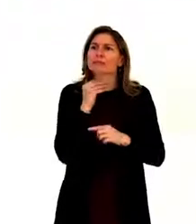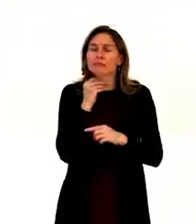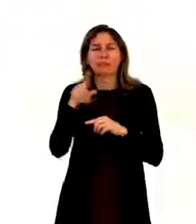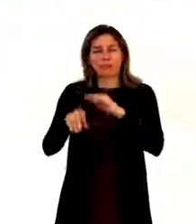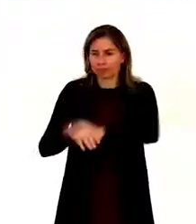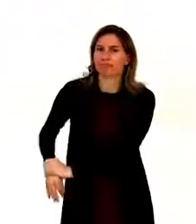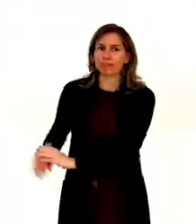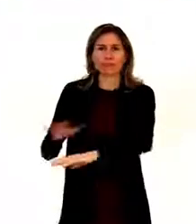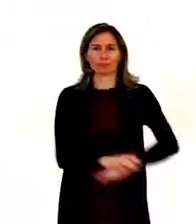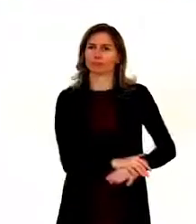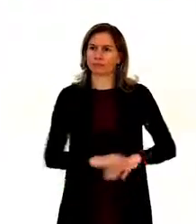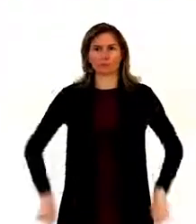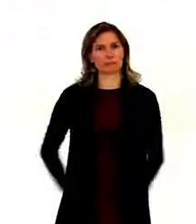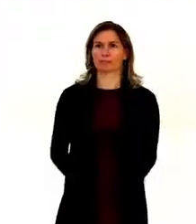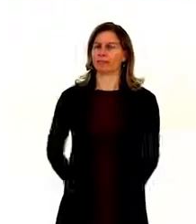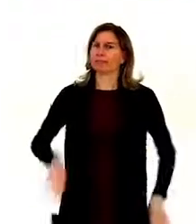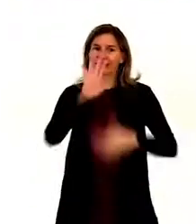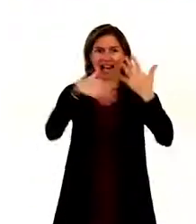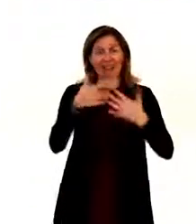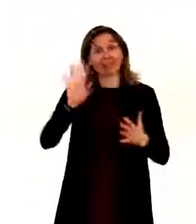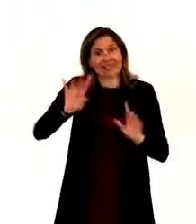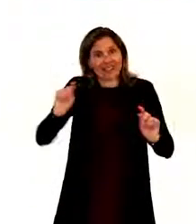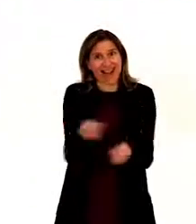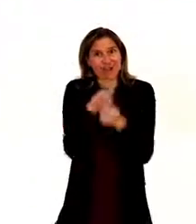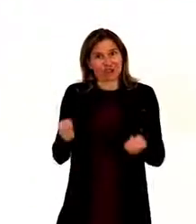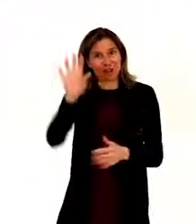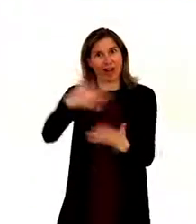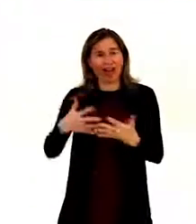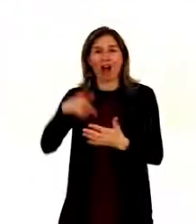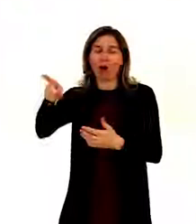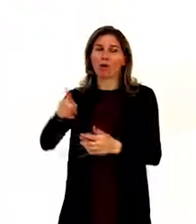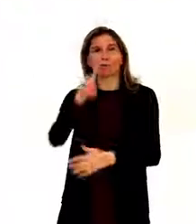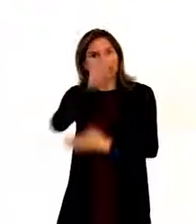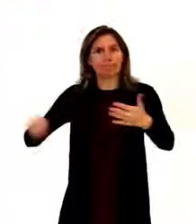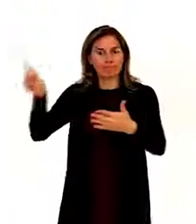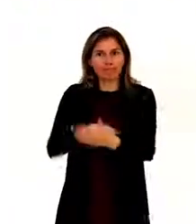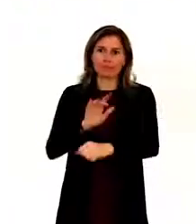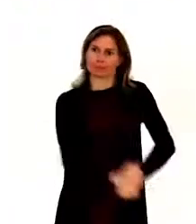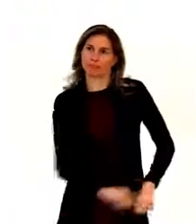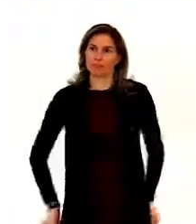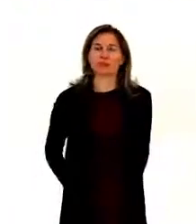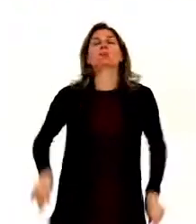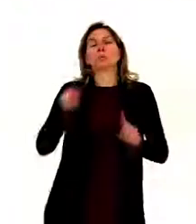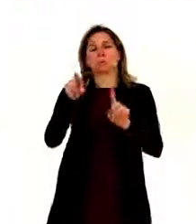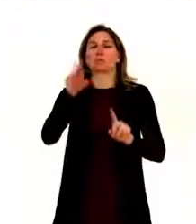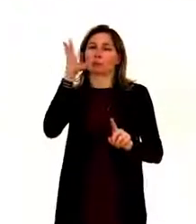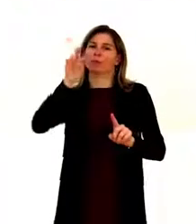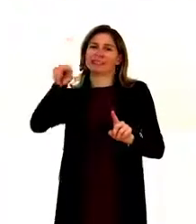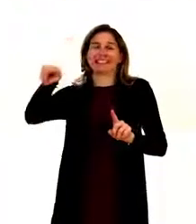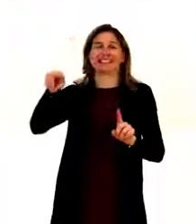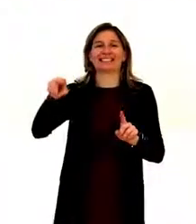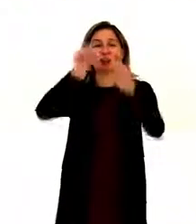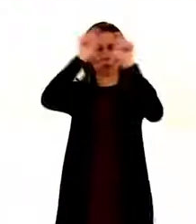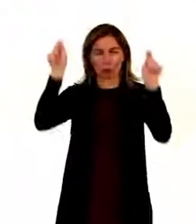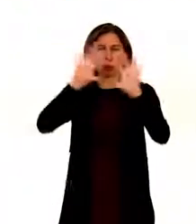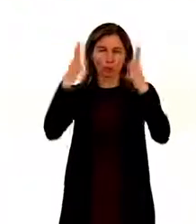use sign language, which is their natural language. So that was the reason why the World Federation of Deaf has put